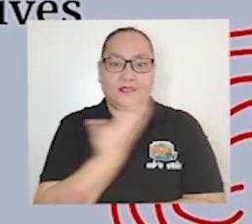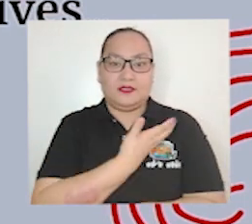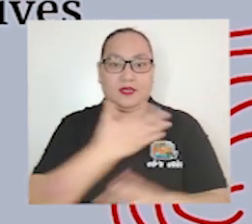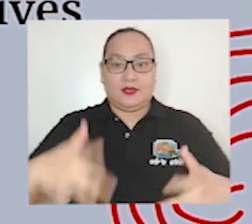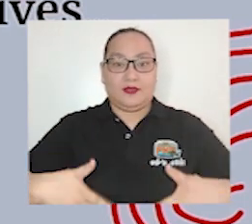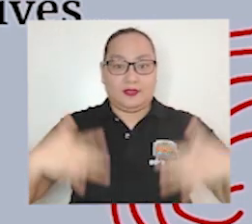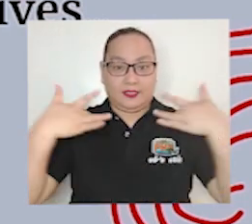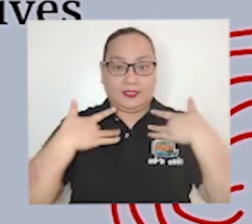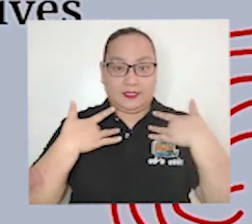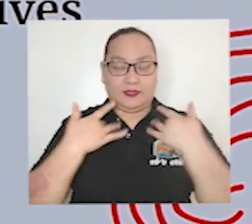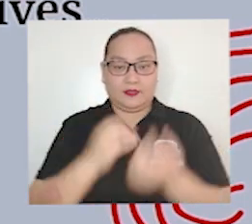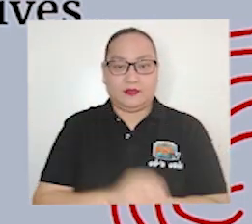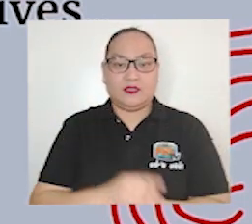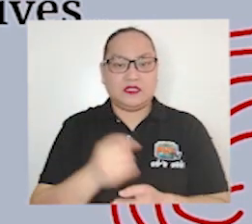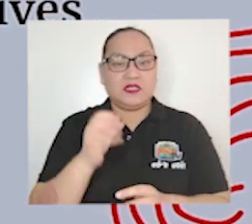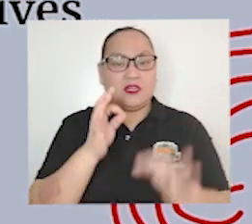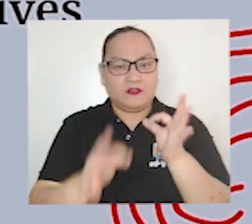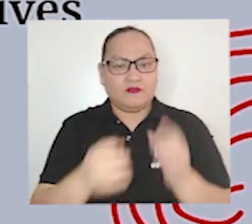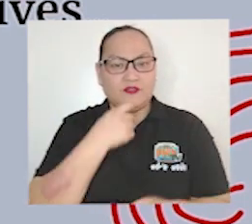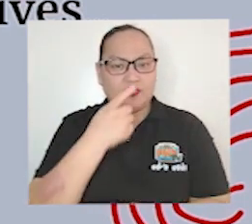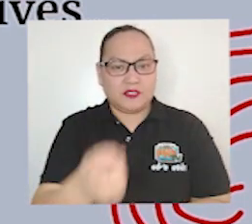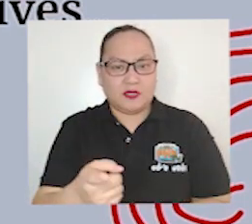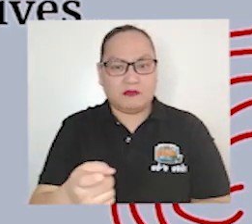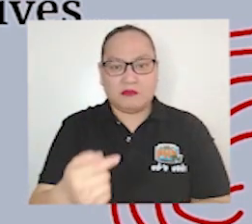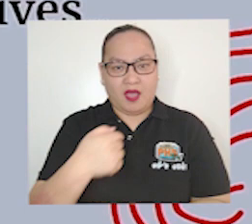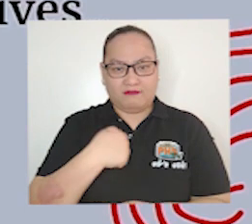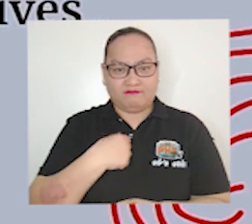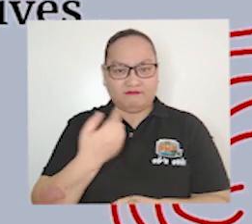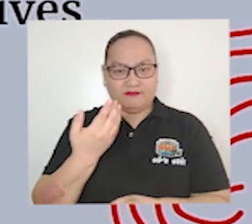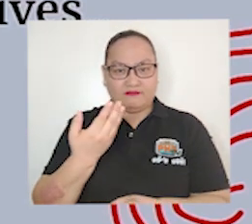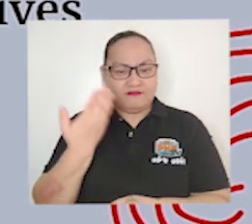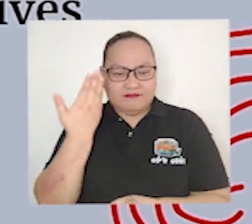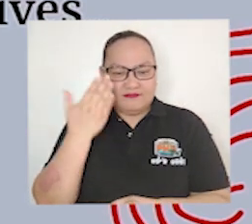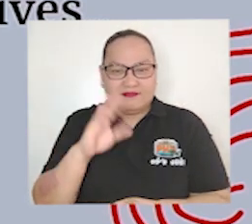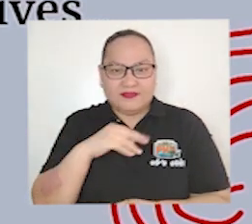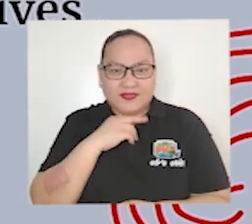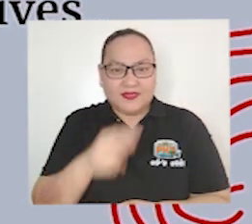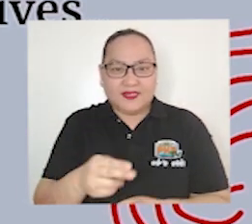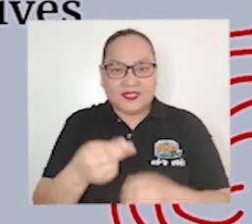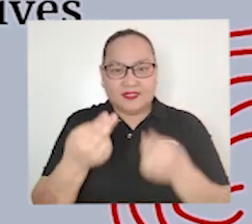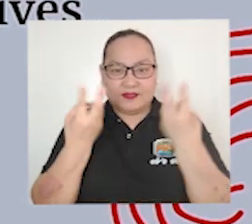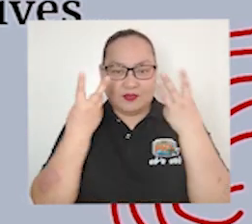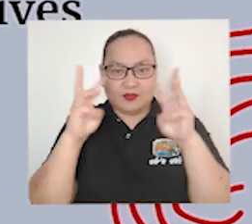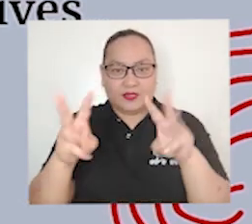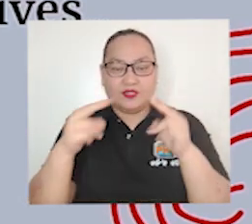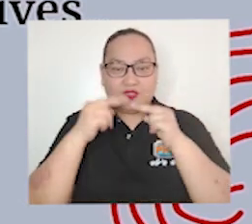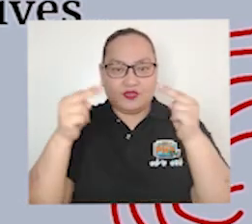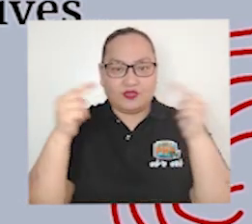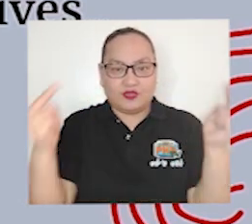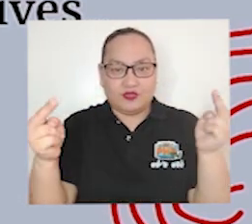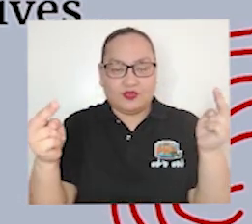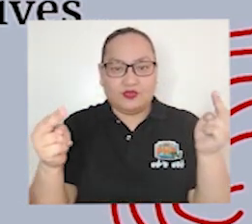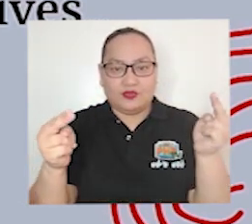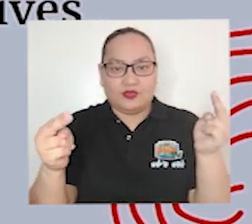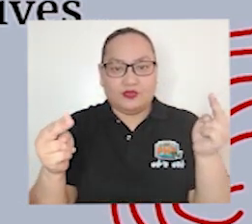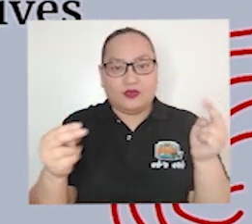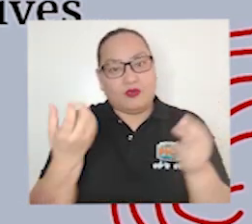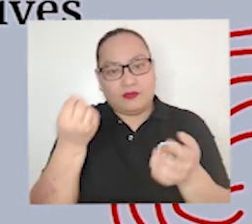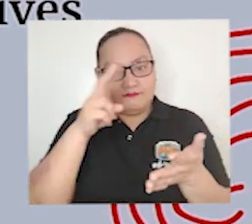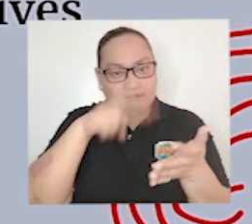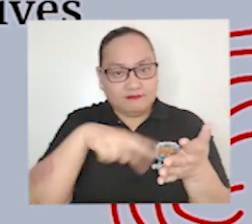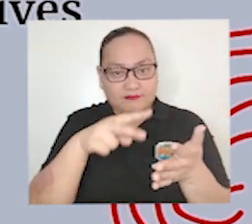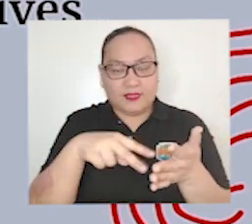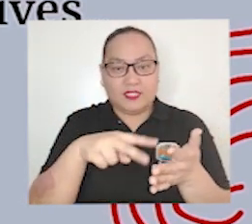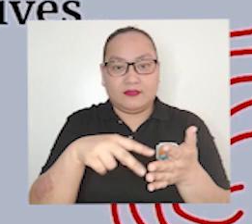life If you say it doesn't because you don't watch the news or read the newspaper think again